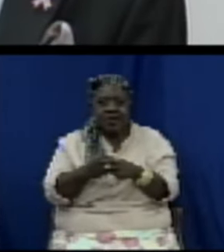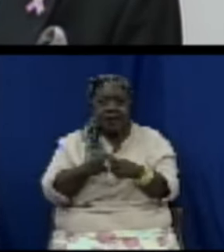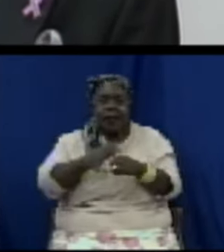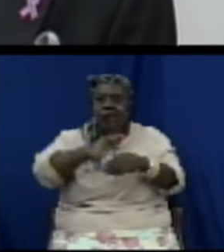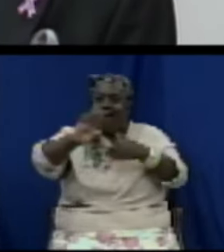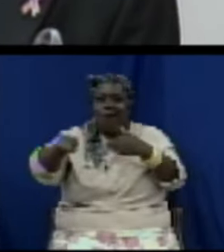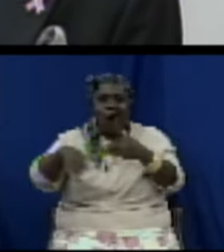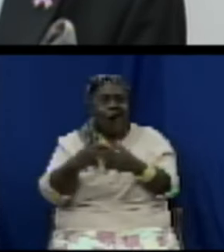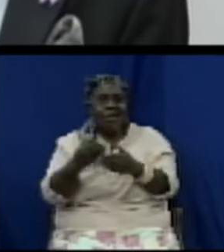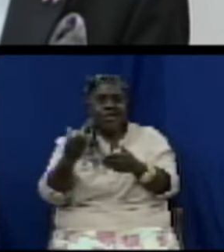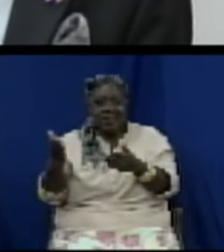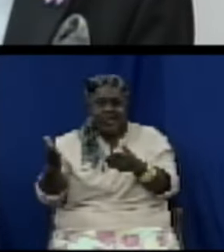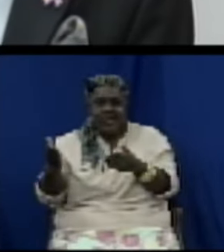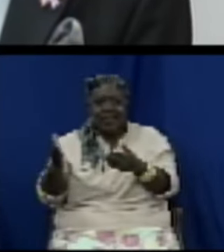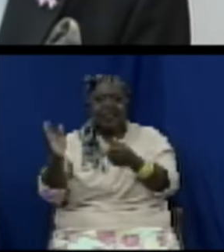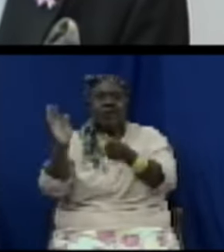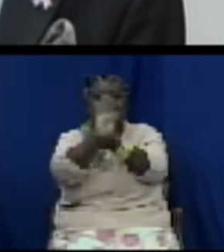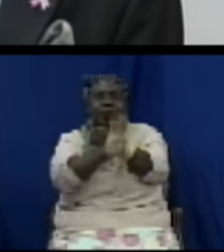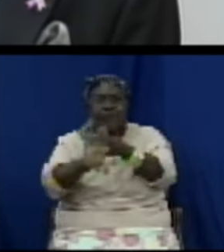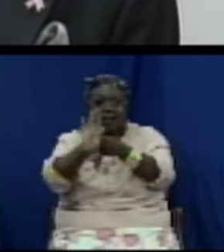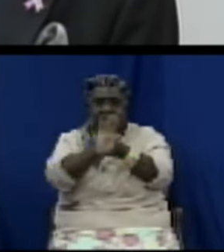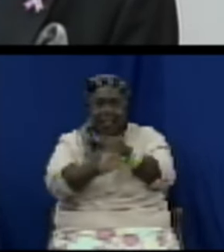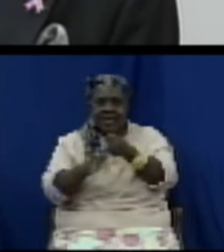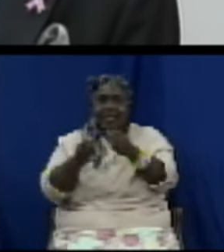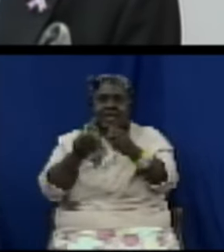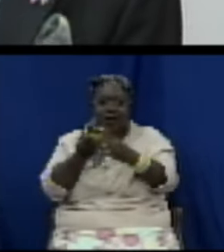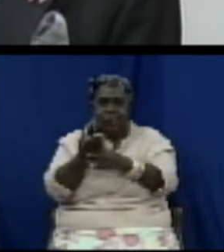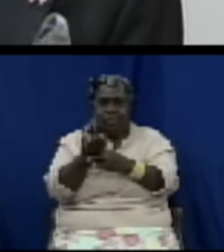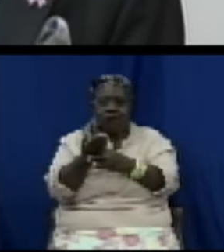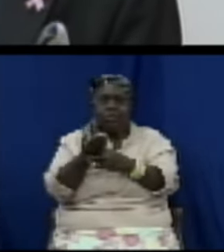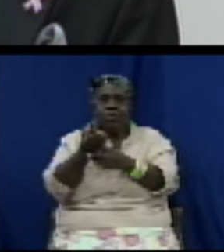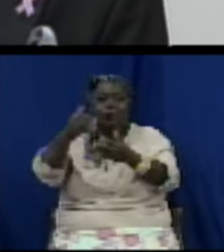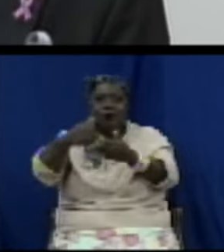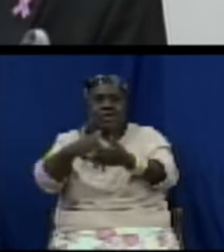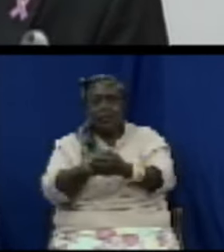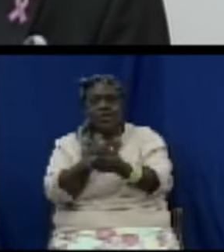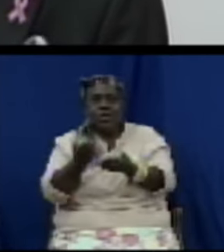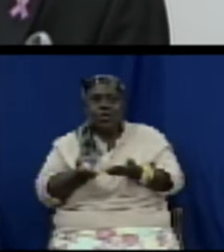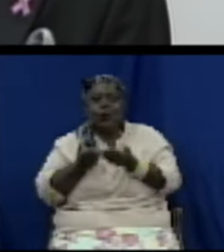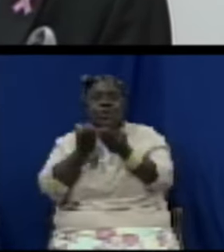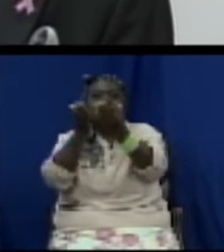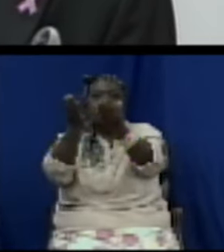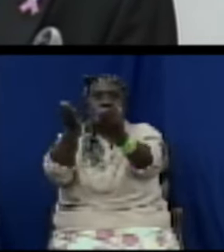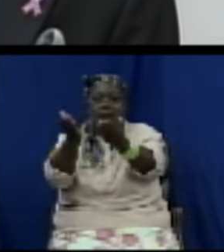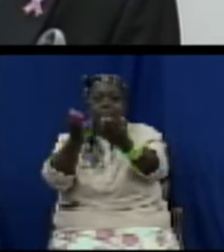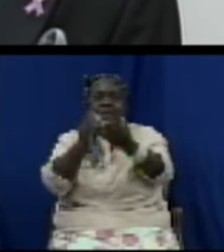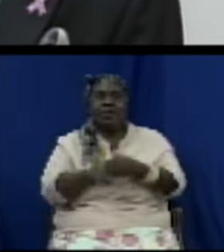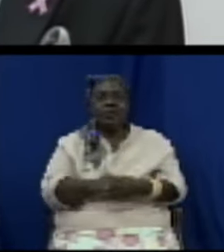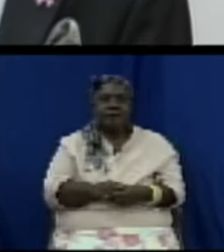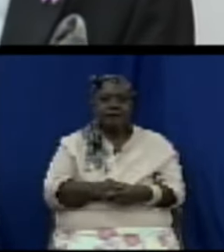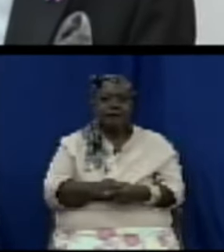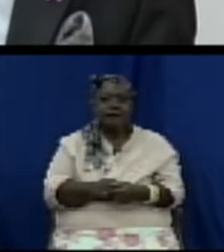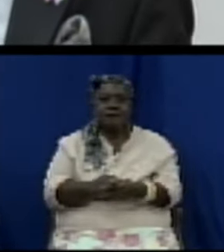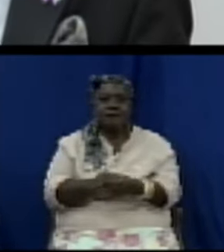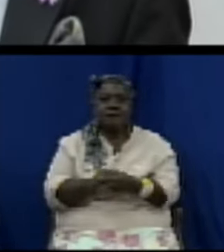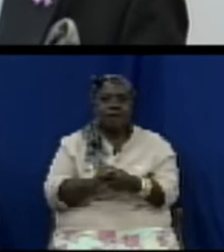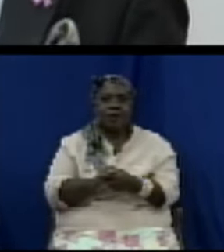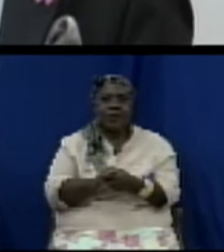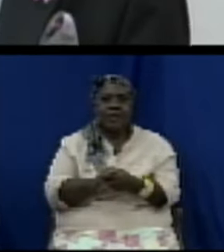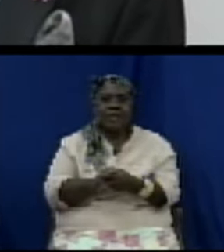by the consumer protection officers in visiting the establishments